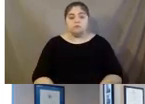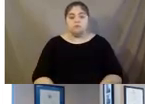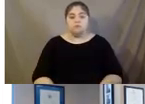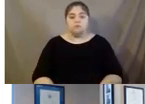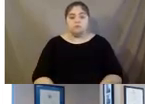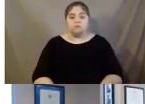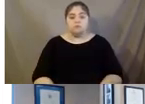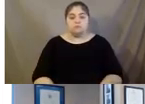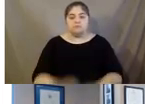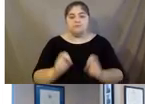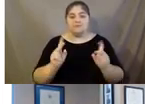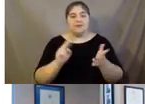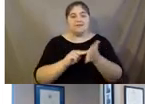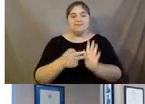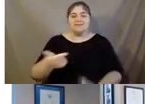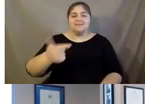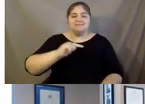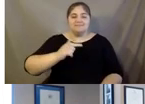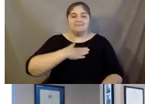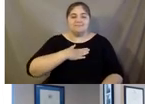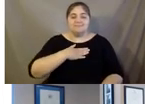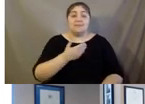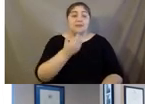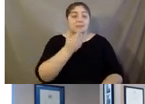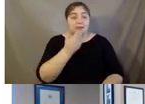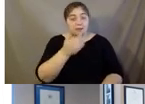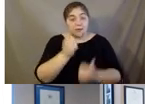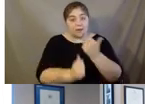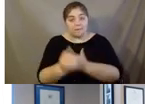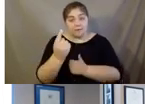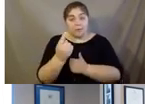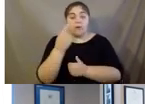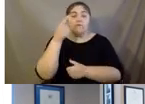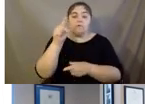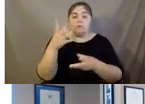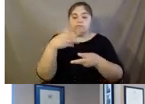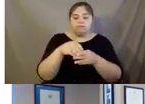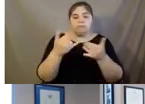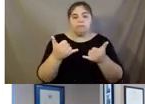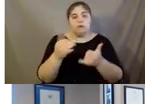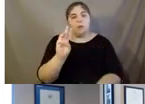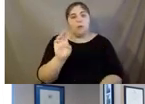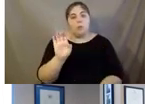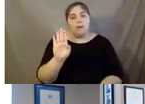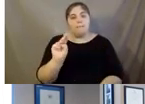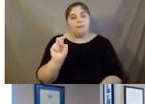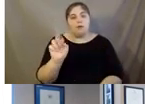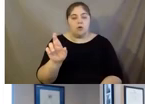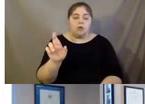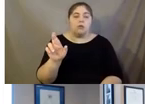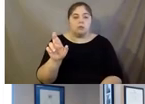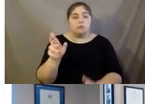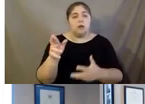Okay, that means I'm up. So thank you, everybody for being part of today's webinar. I wanted to